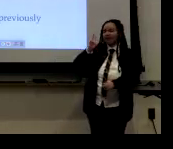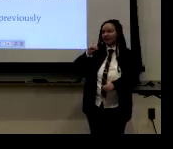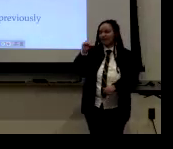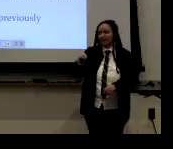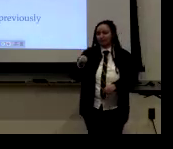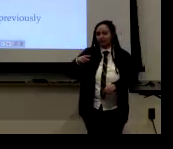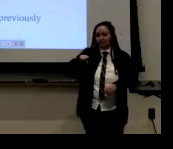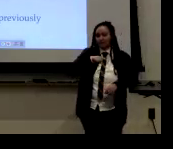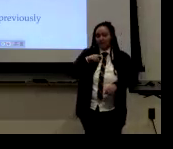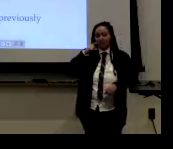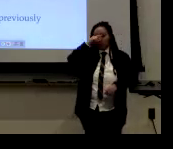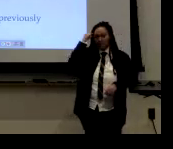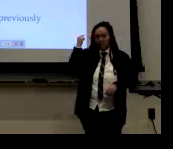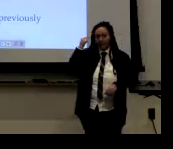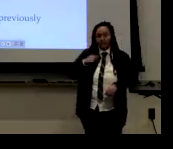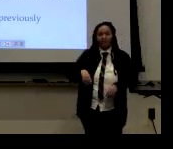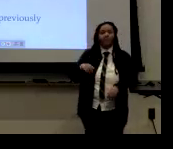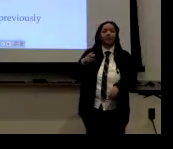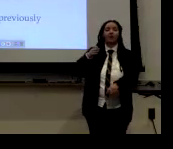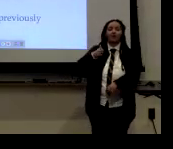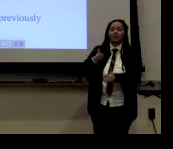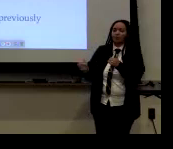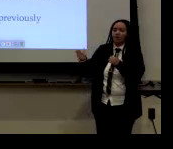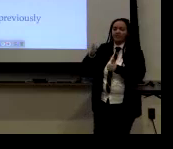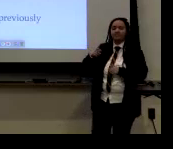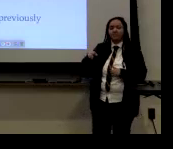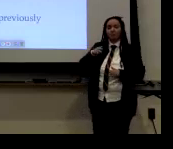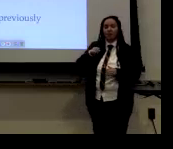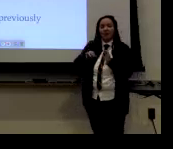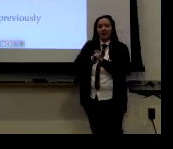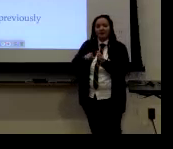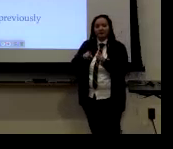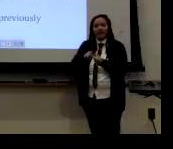So out of 27, 70% of them were black.